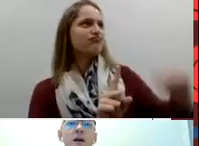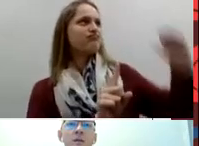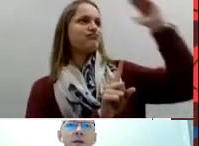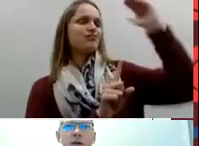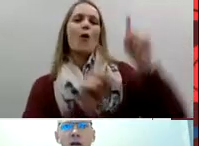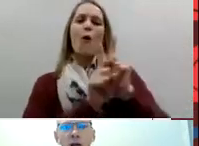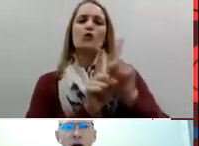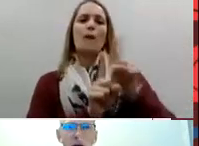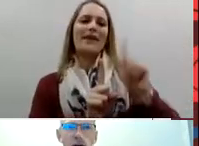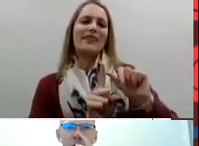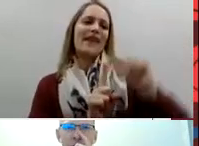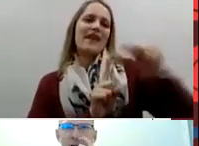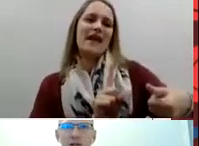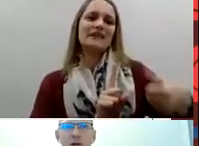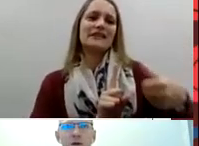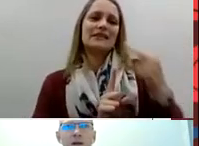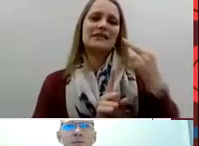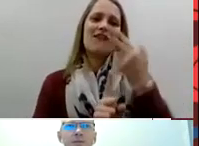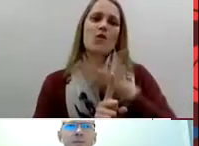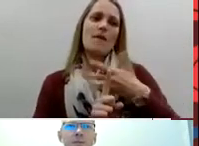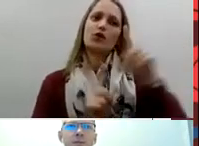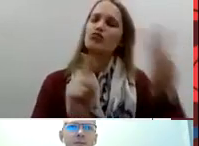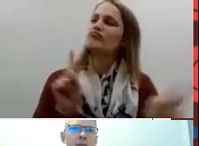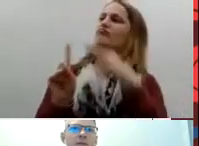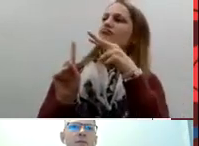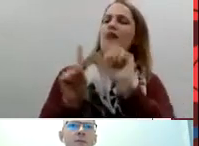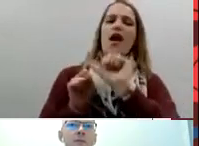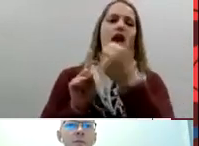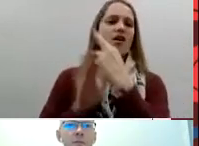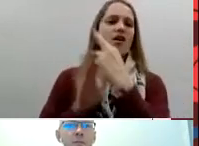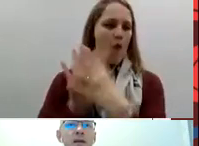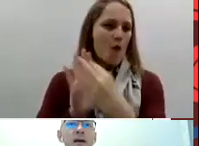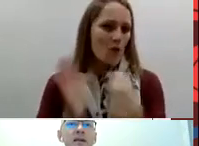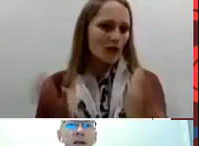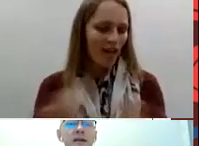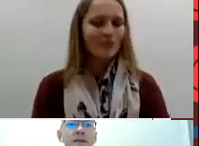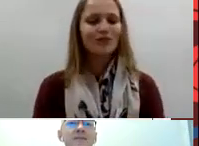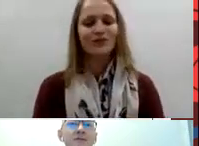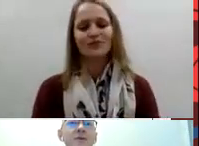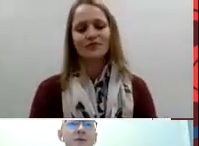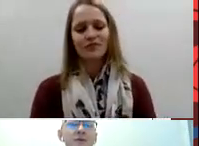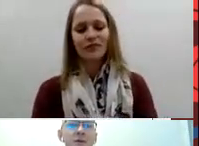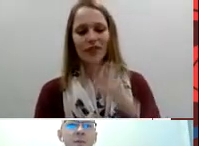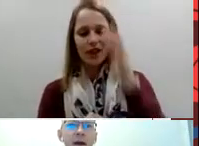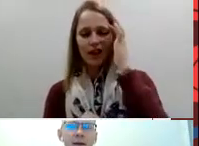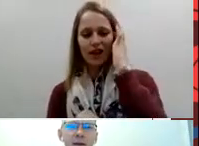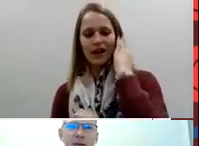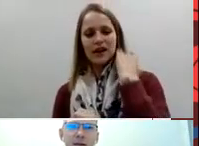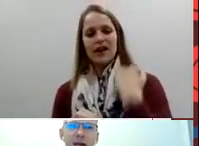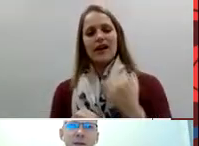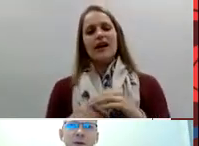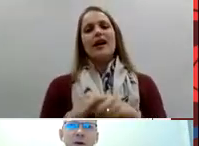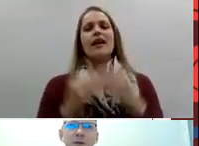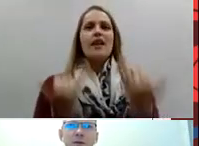really hope that Carly will as she grows up be the next deaf woman to look back